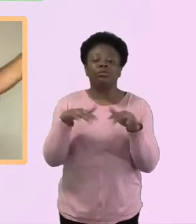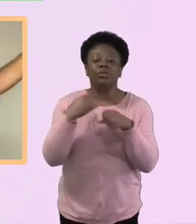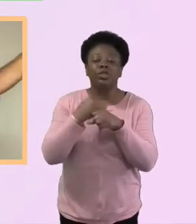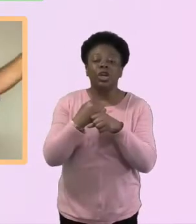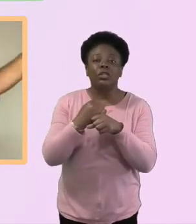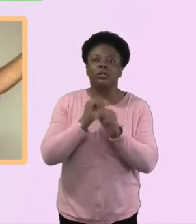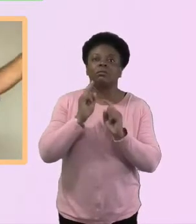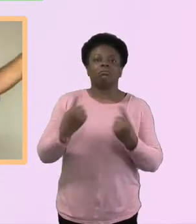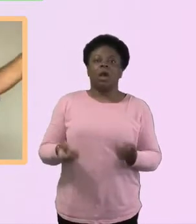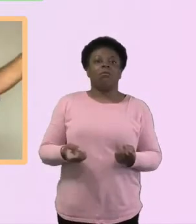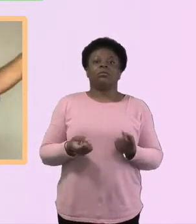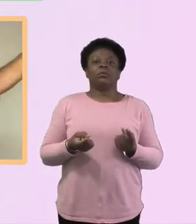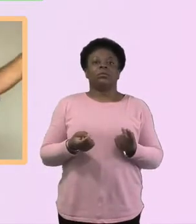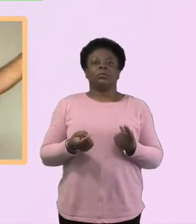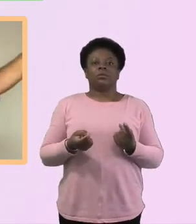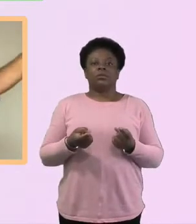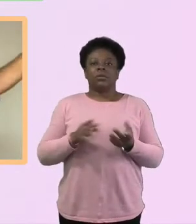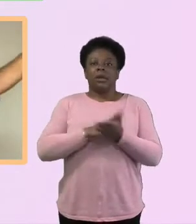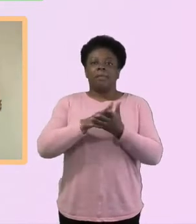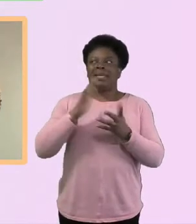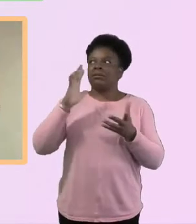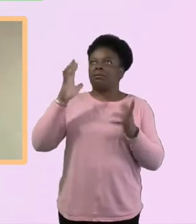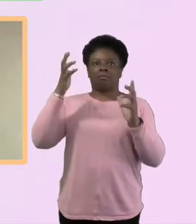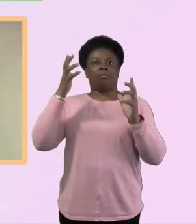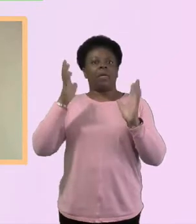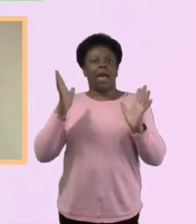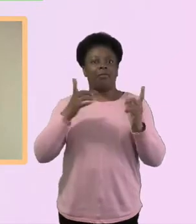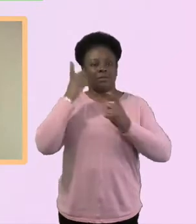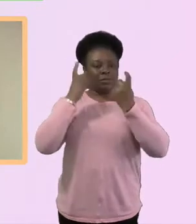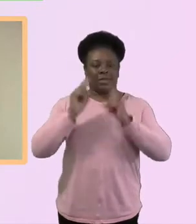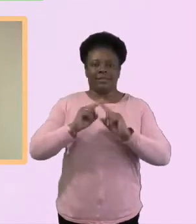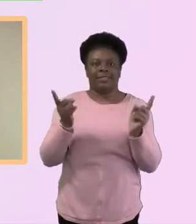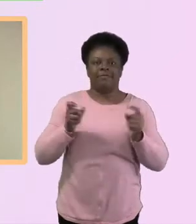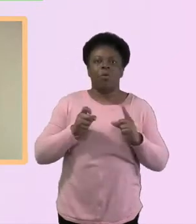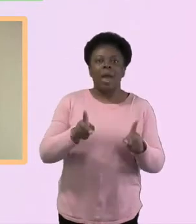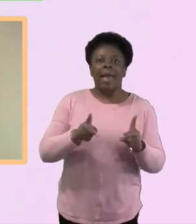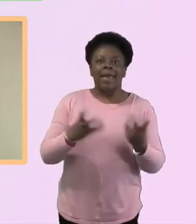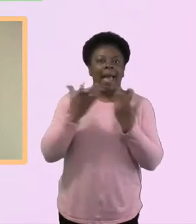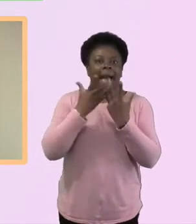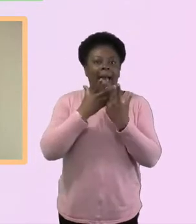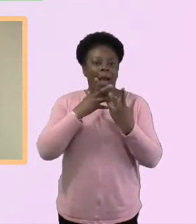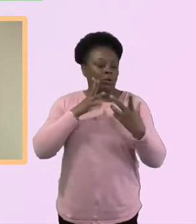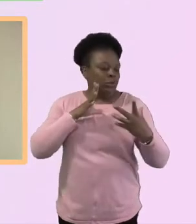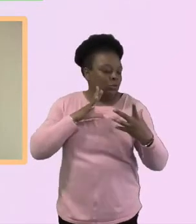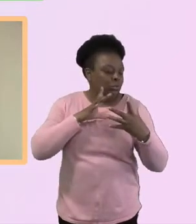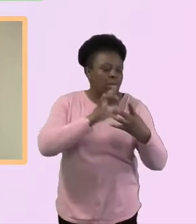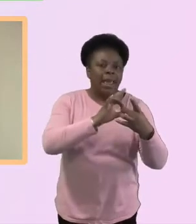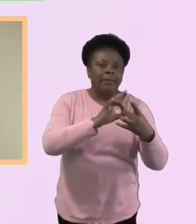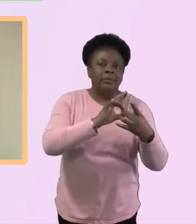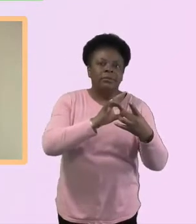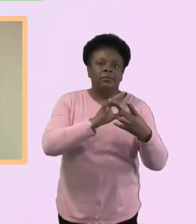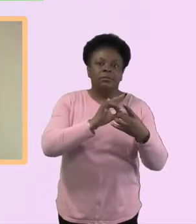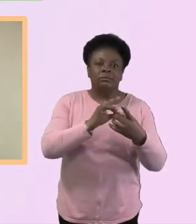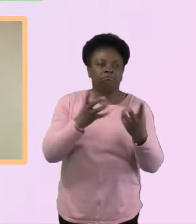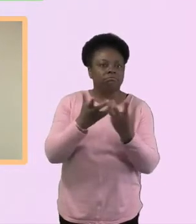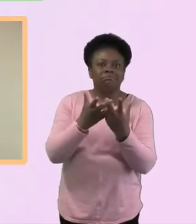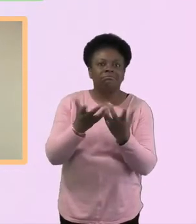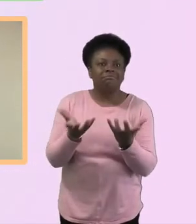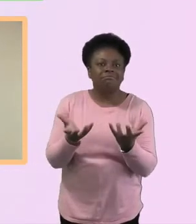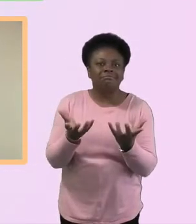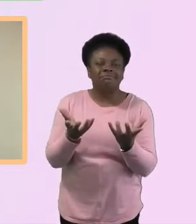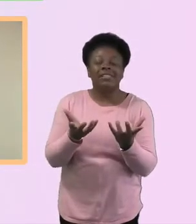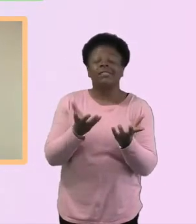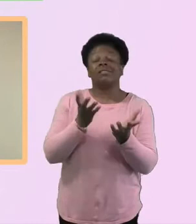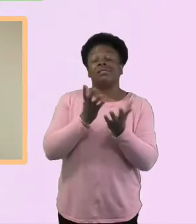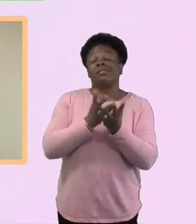in the last 15, 18 months. But it's beyond that, actually, how do we connect with people? You know, for me, one of the